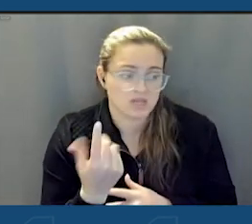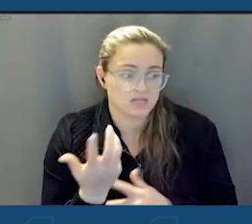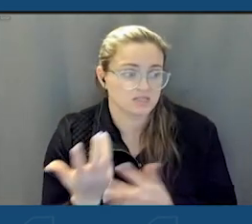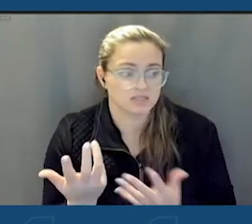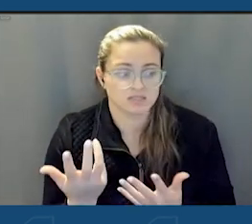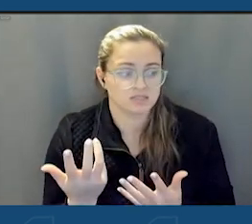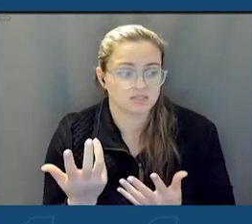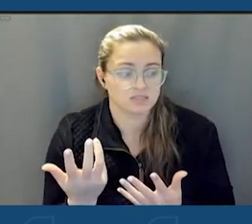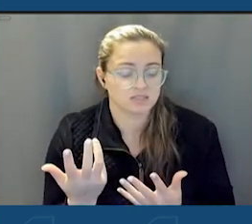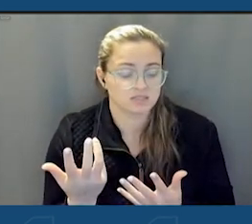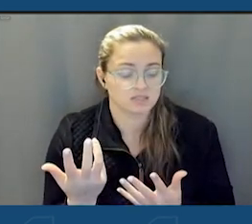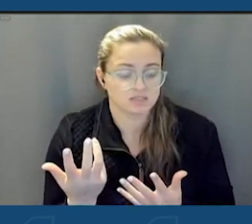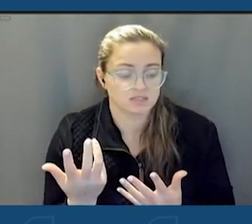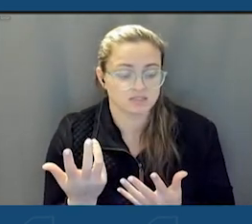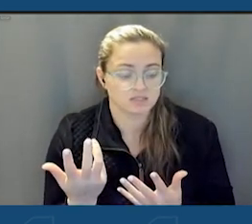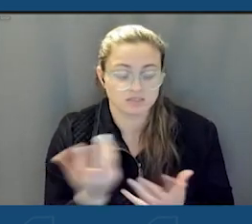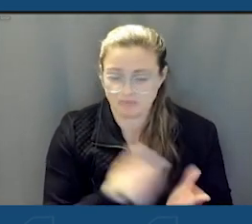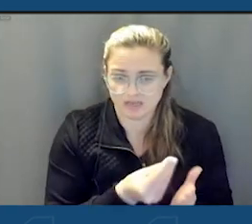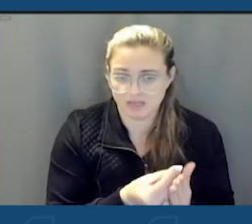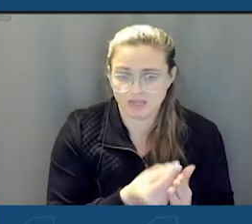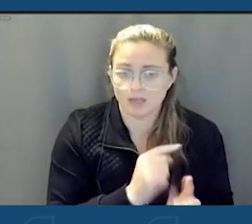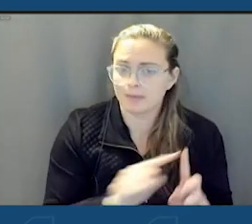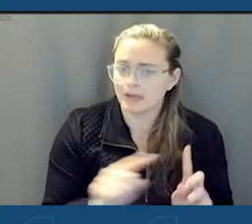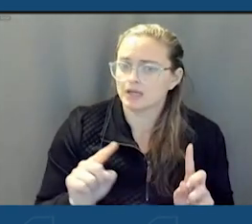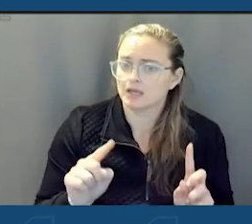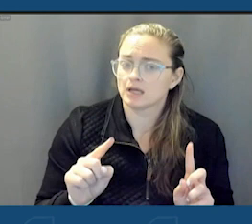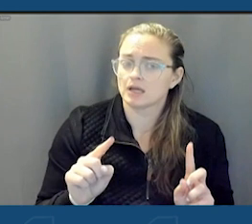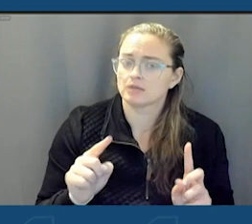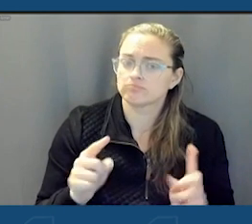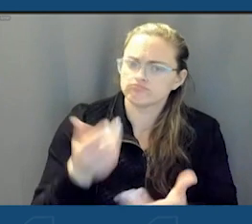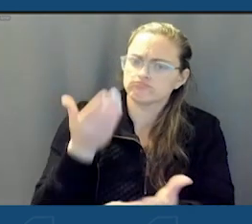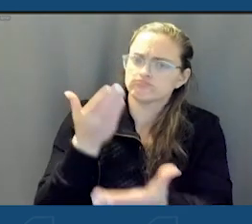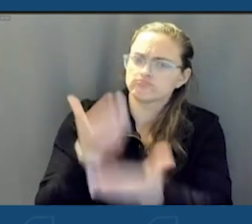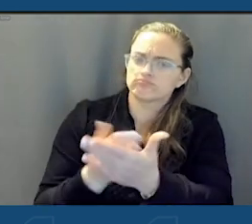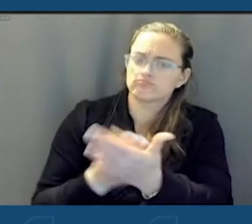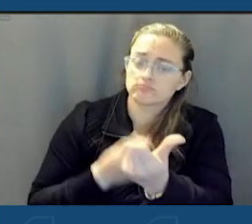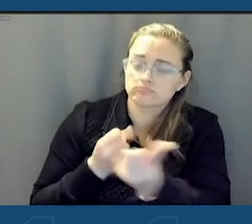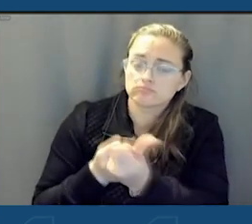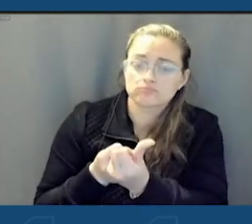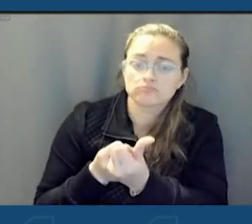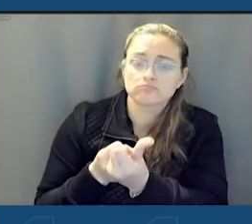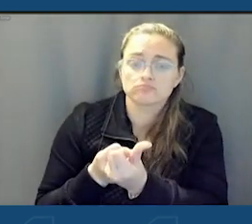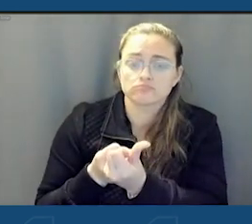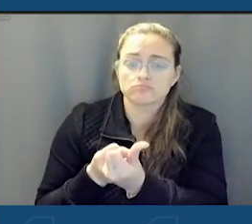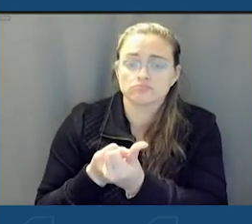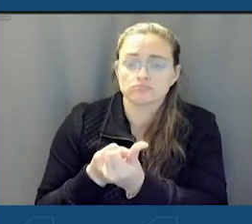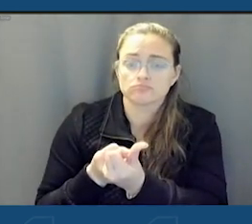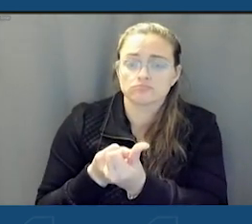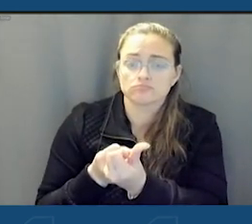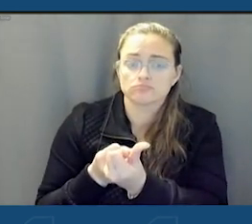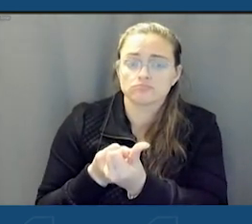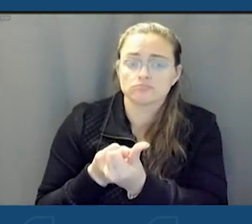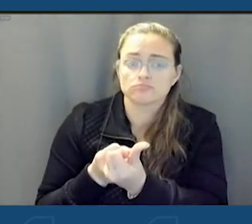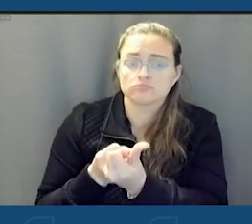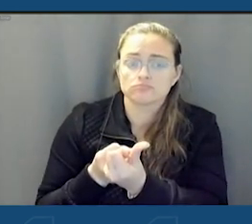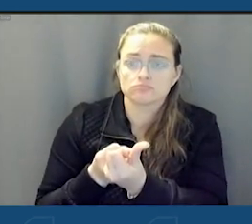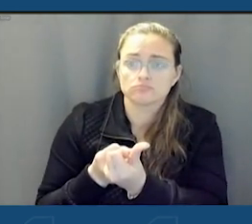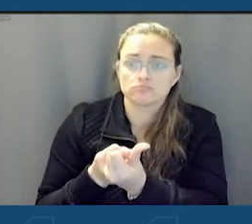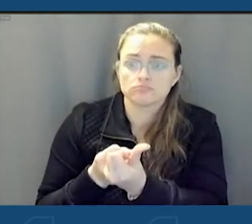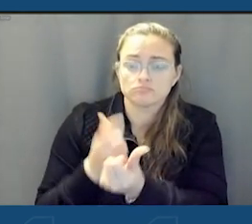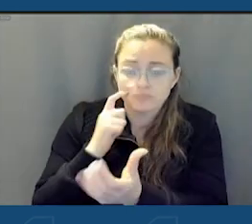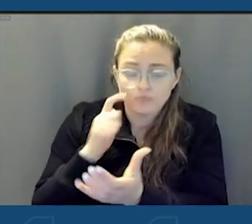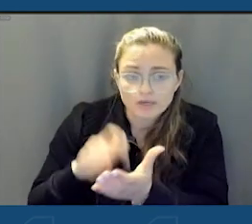but it is further justification and it is a recognition